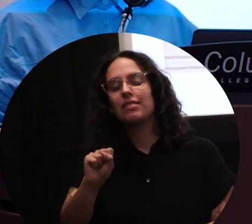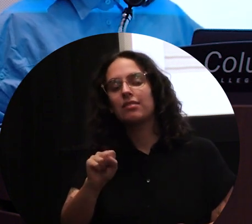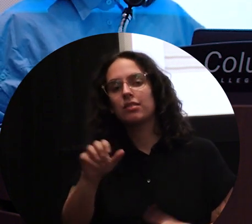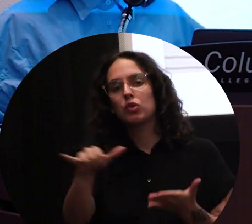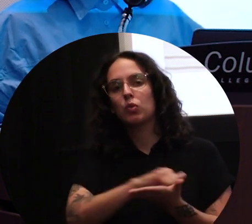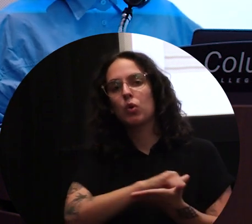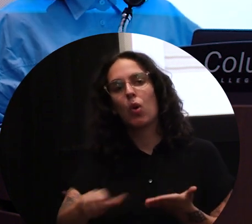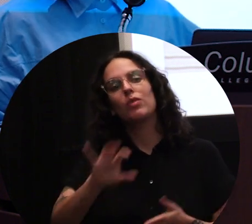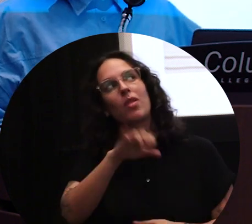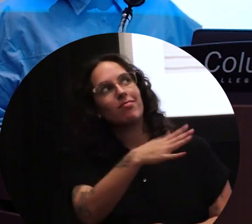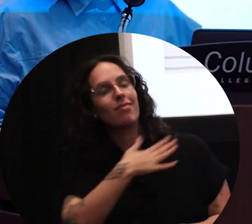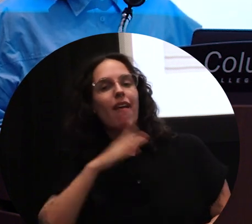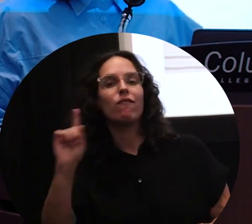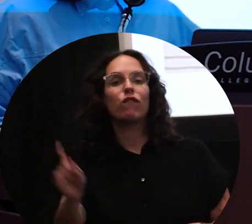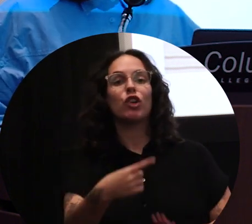public sculpture that I've made.